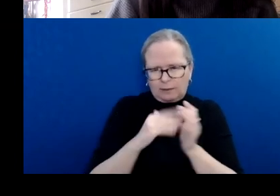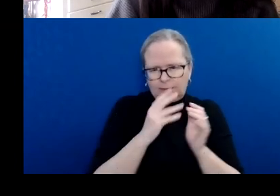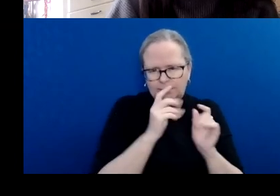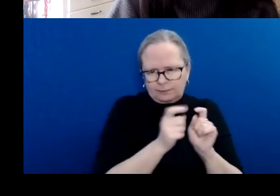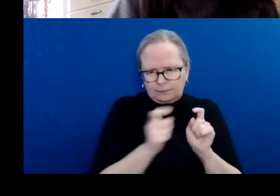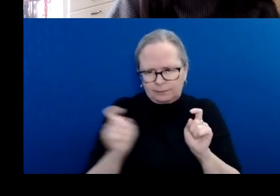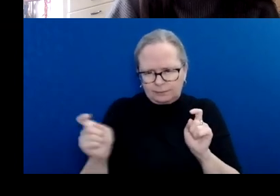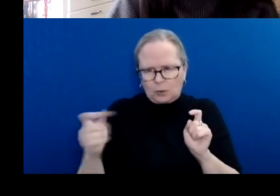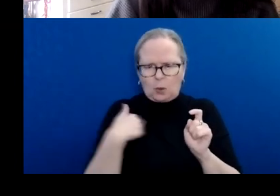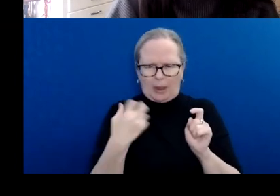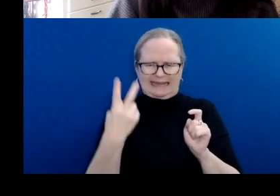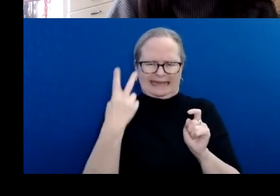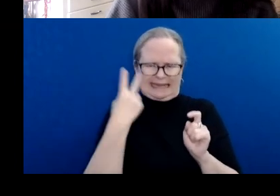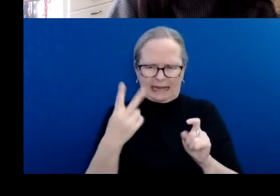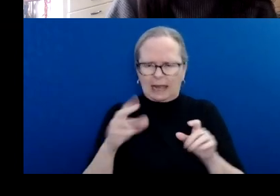months.